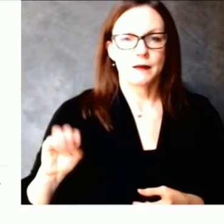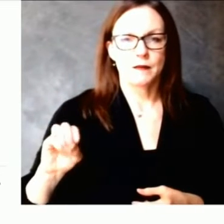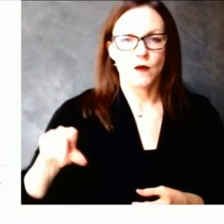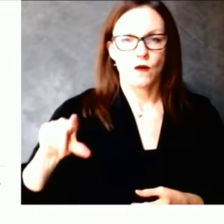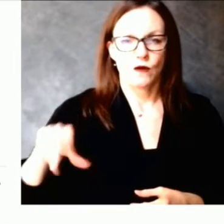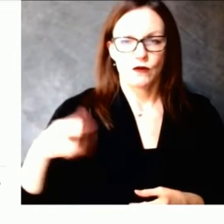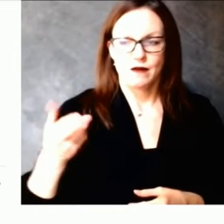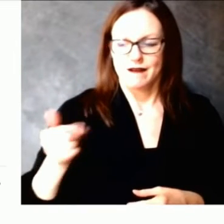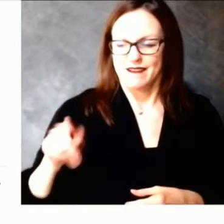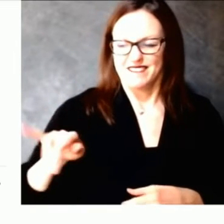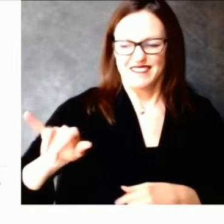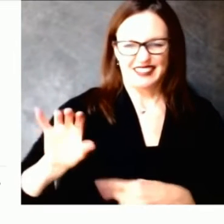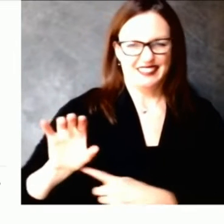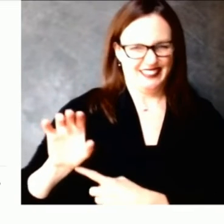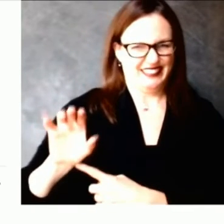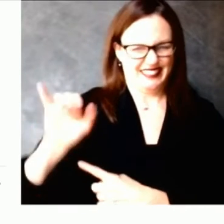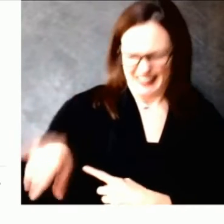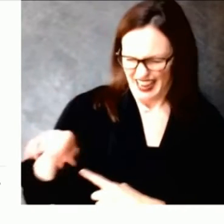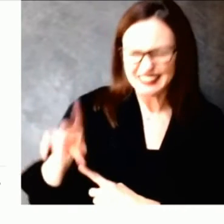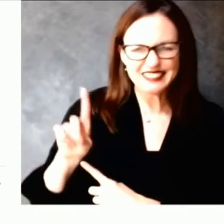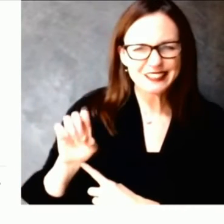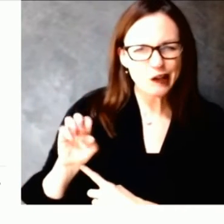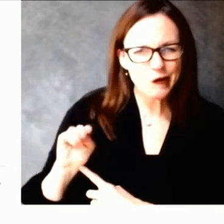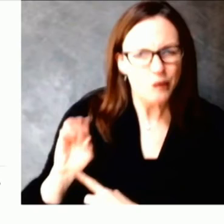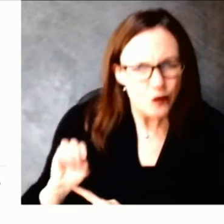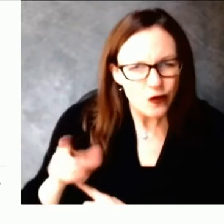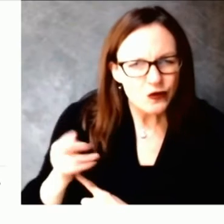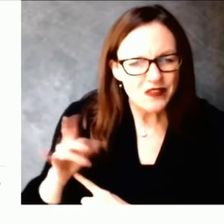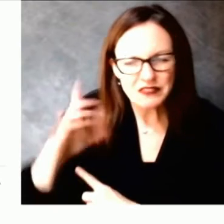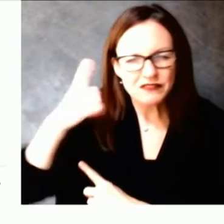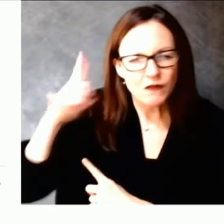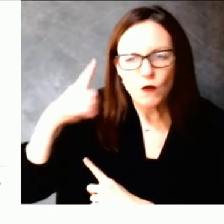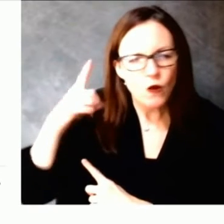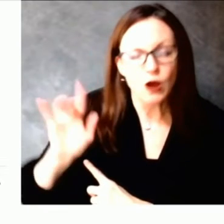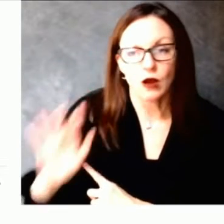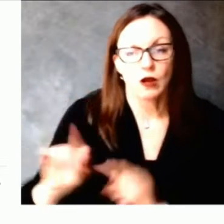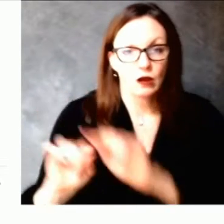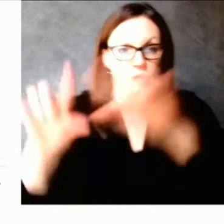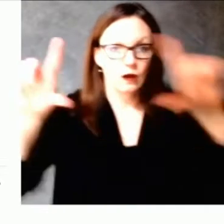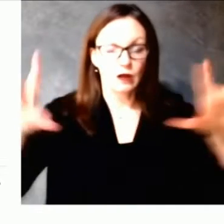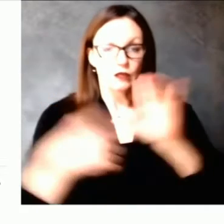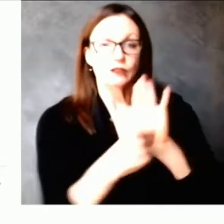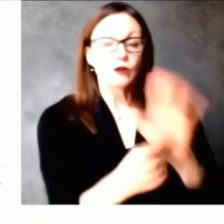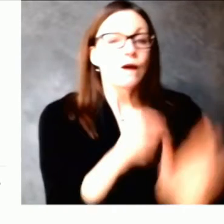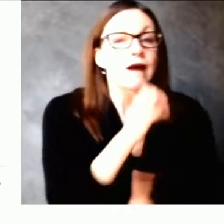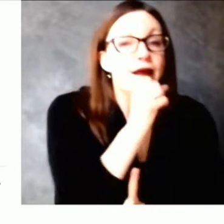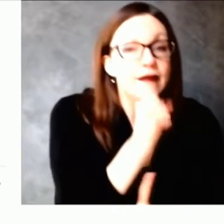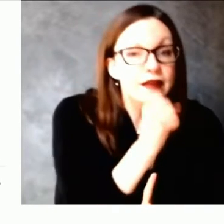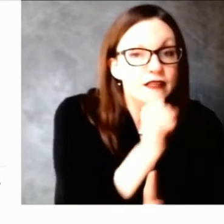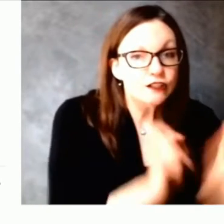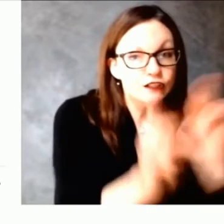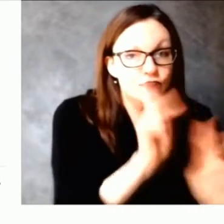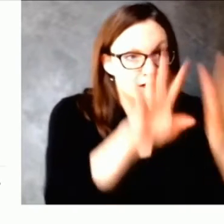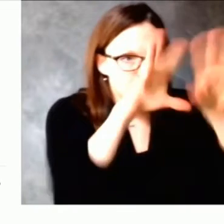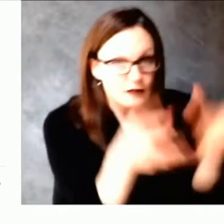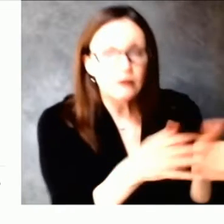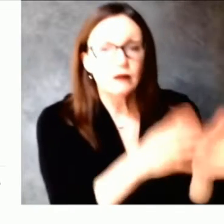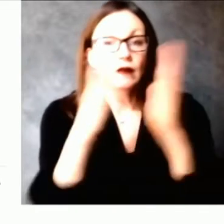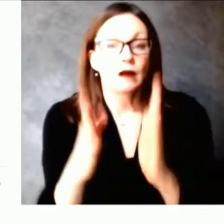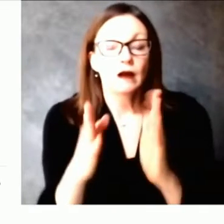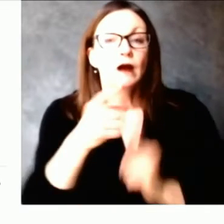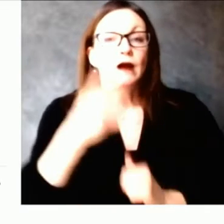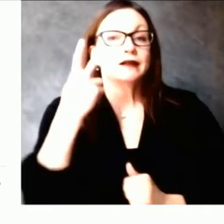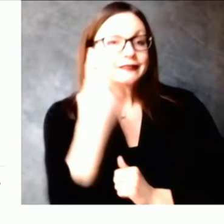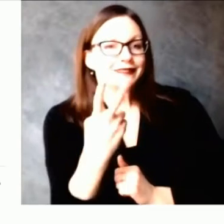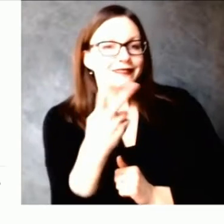rates or the percentage of the total population who have received either their first or both doses depending on your view.